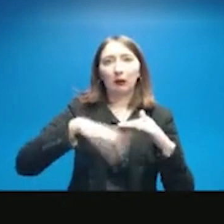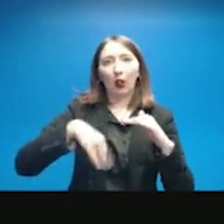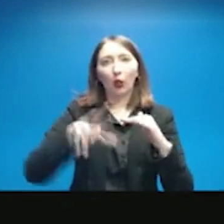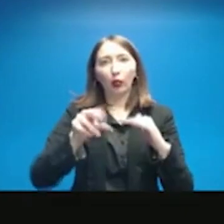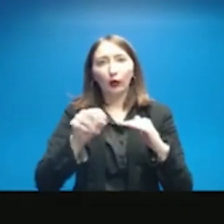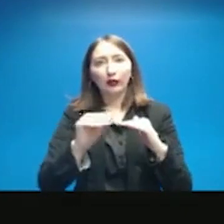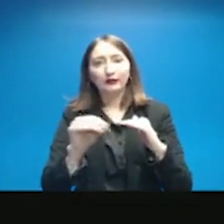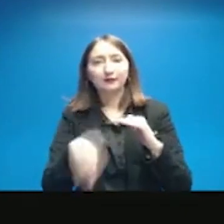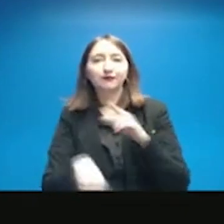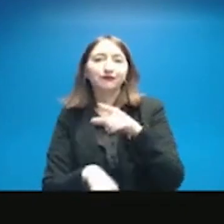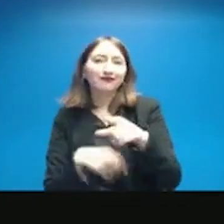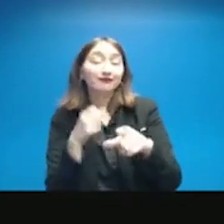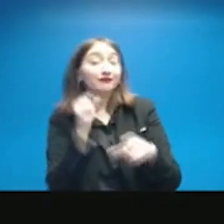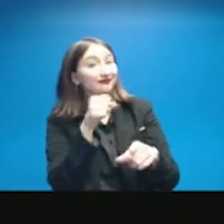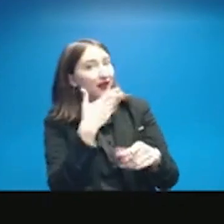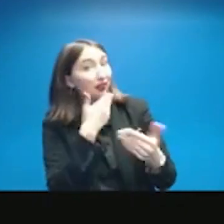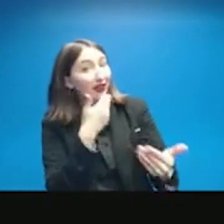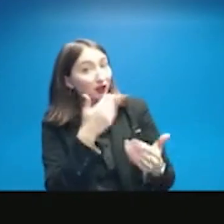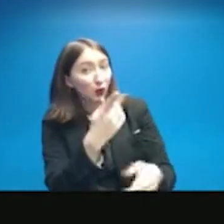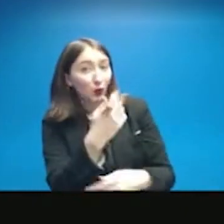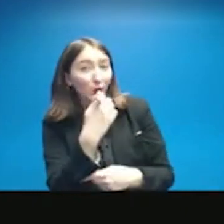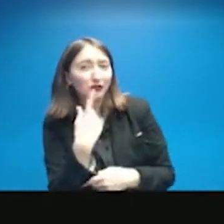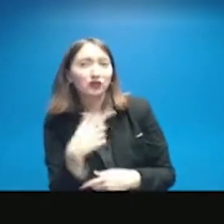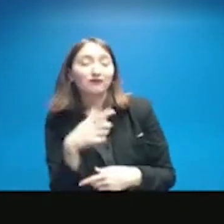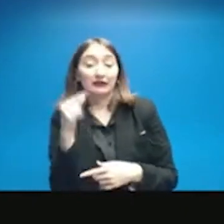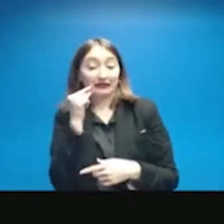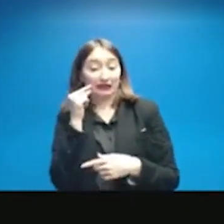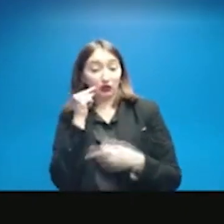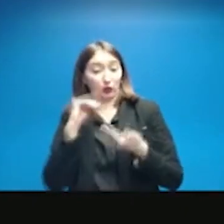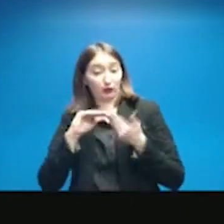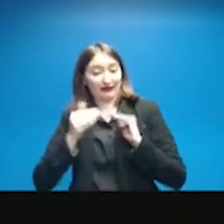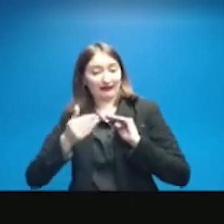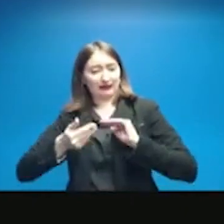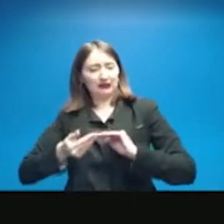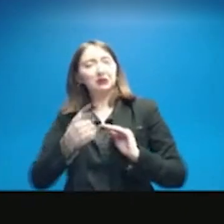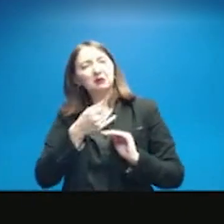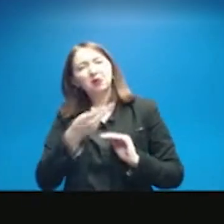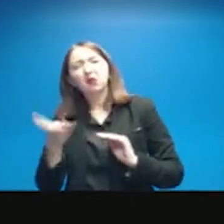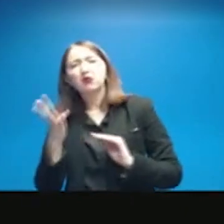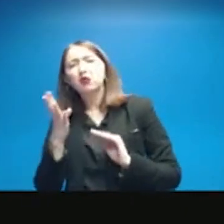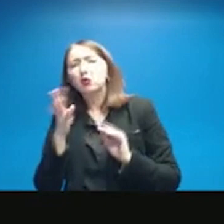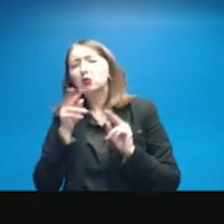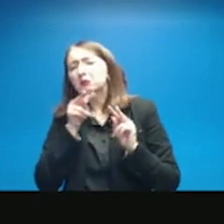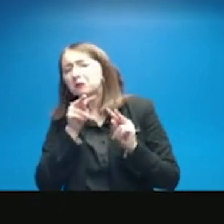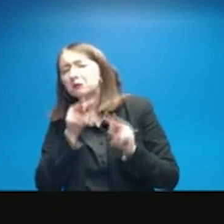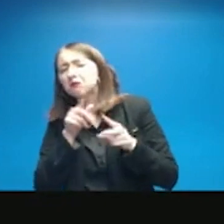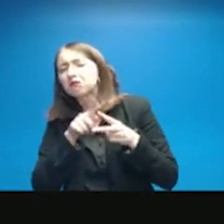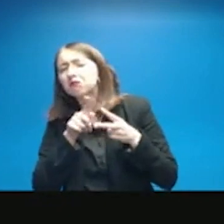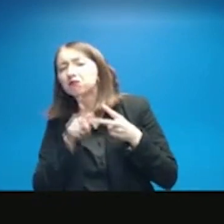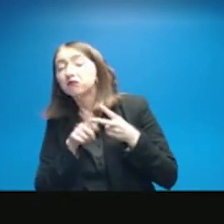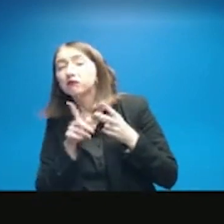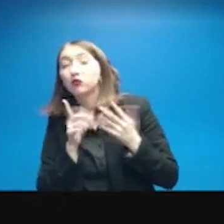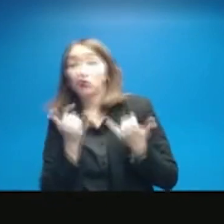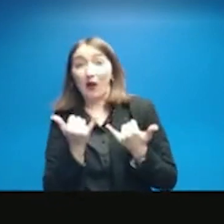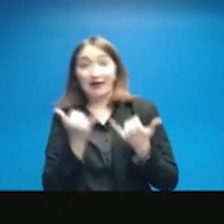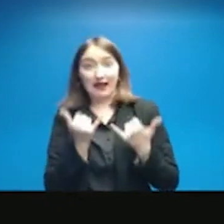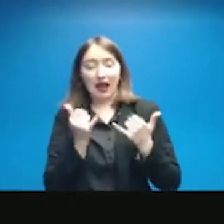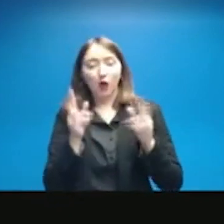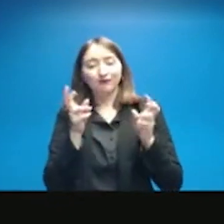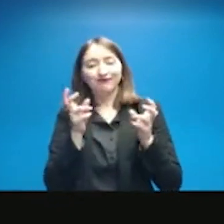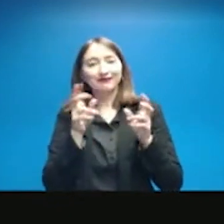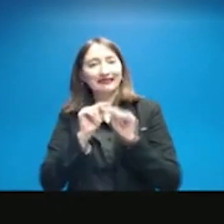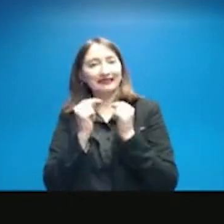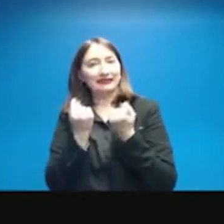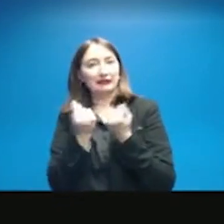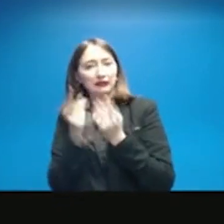city of San Antonio, a couple of things. As I mentioned, we have our outreach teams out on the street right now